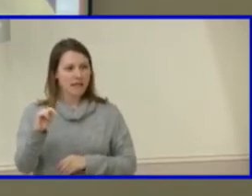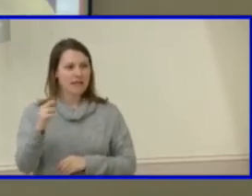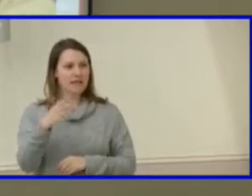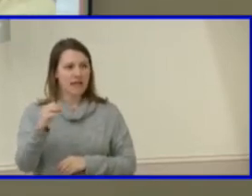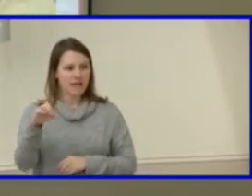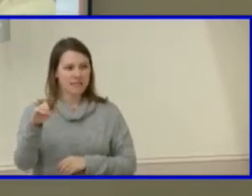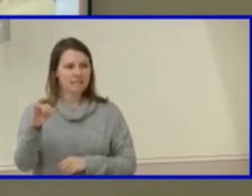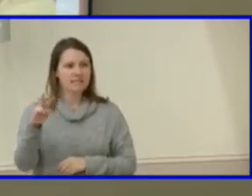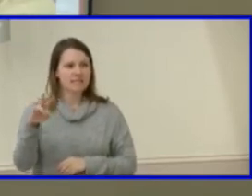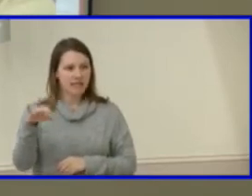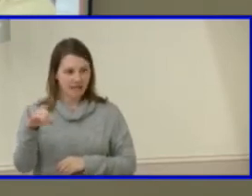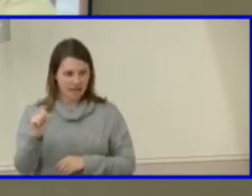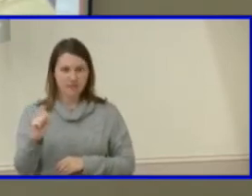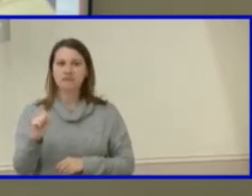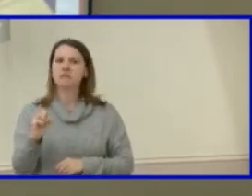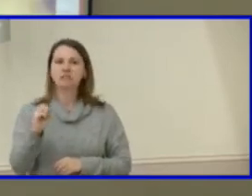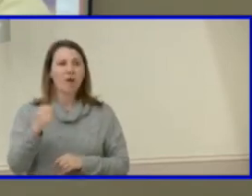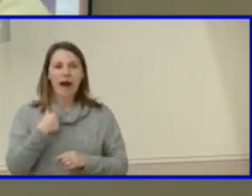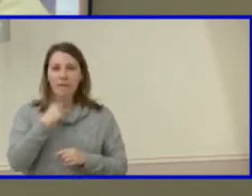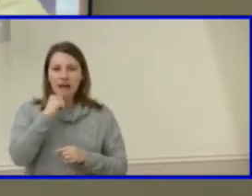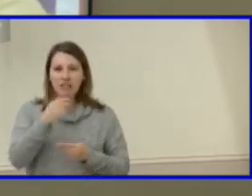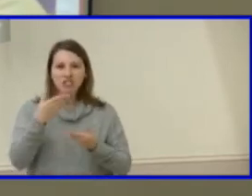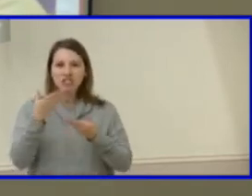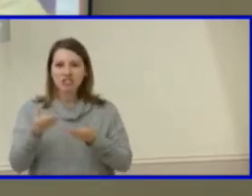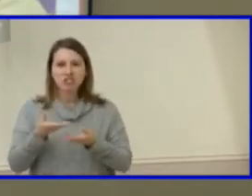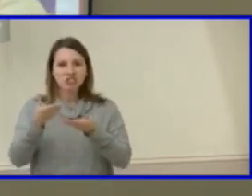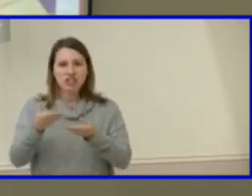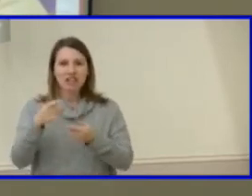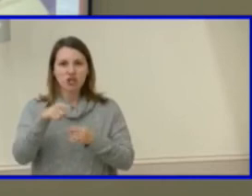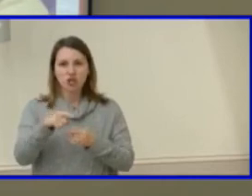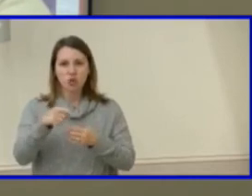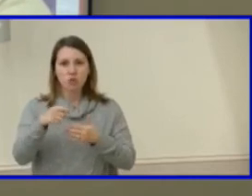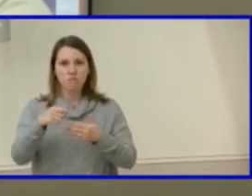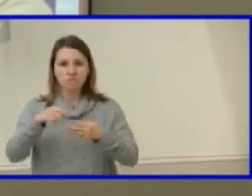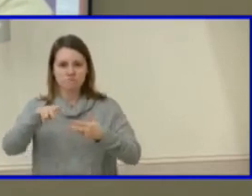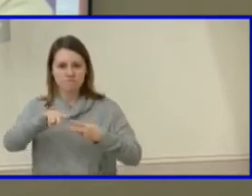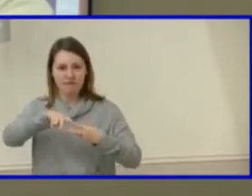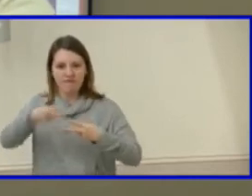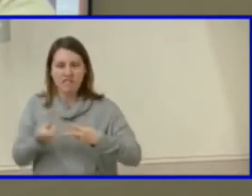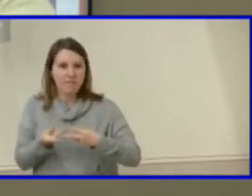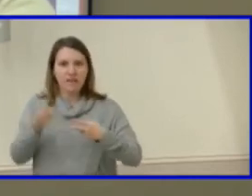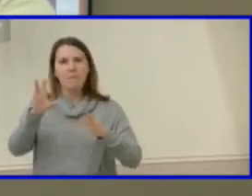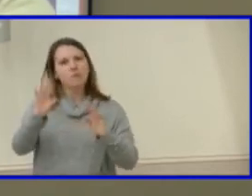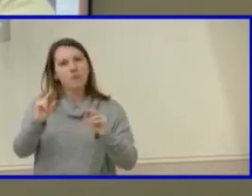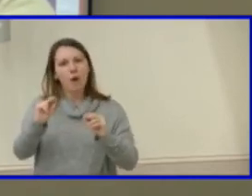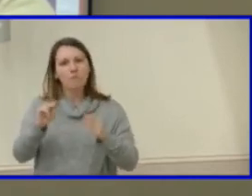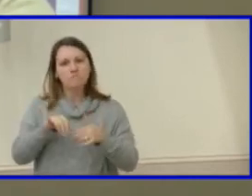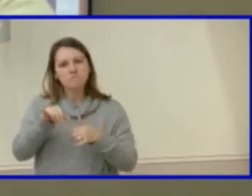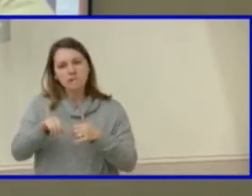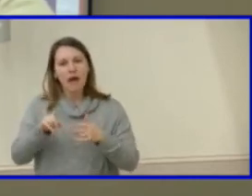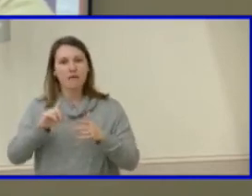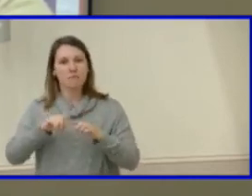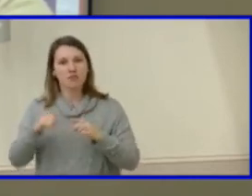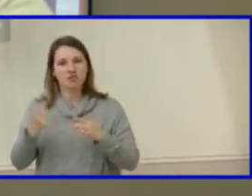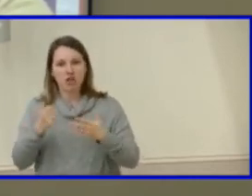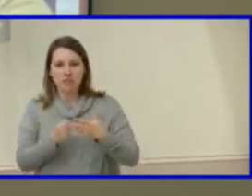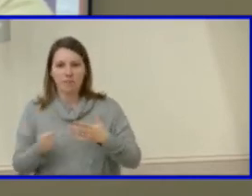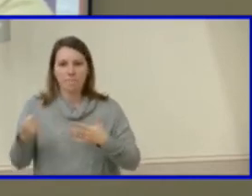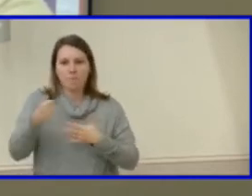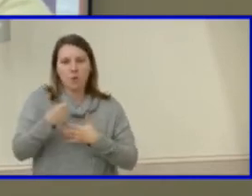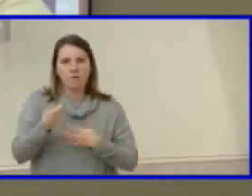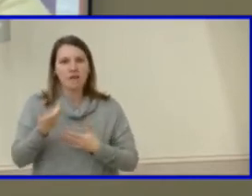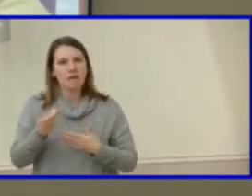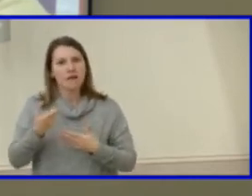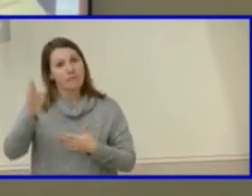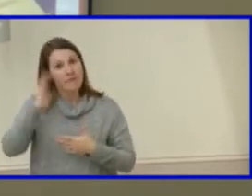one um i'm just suggesting that you know we understand that in in the past we have always